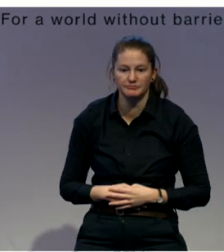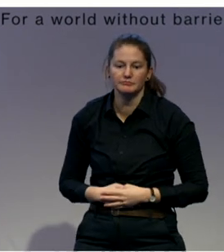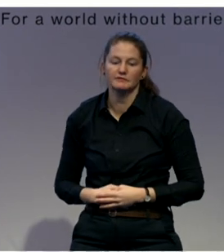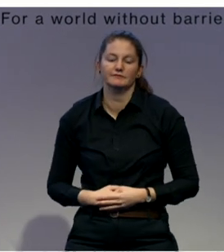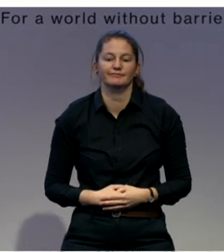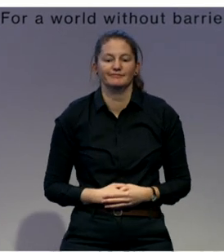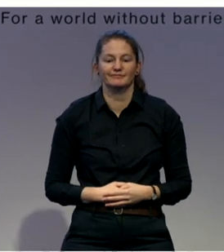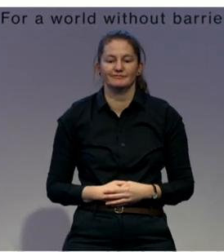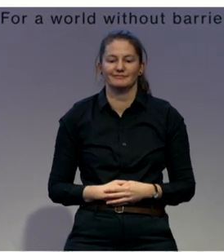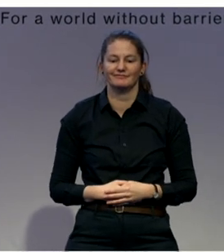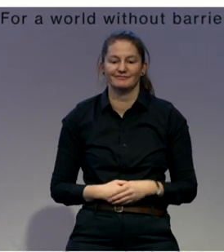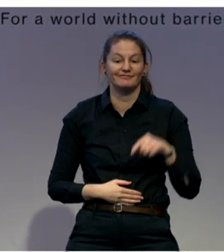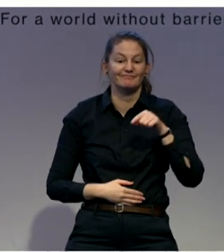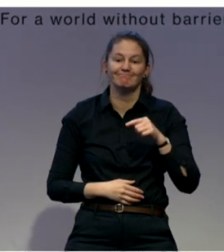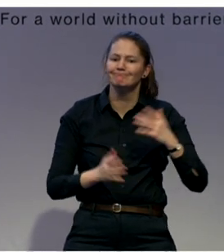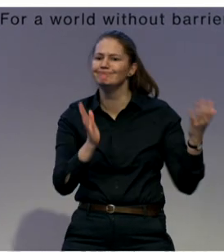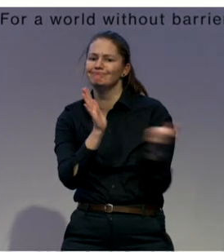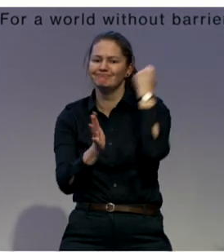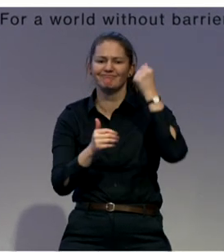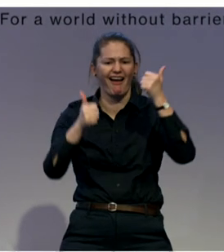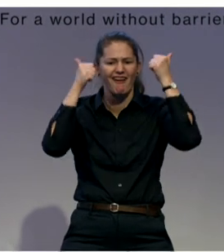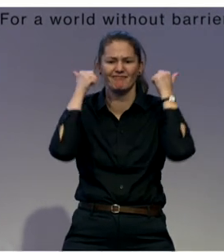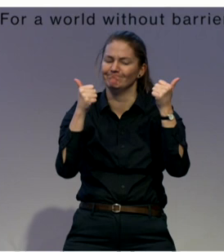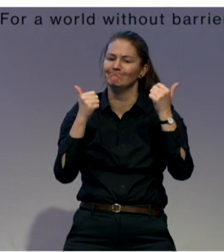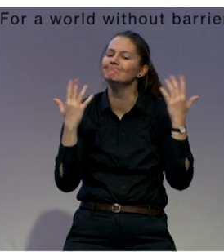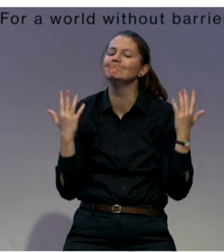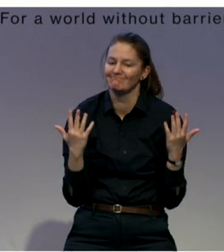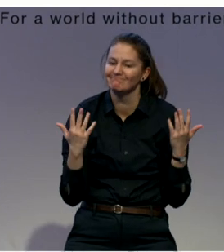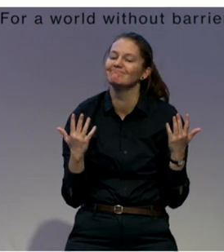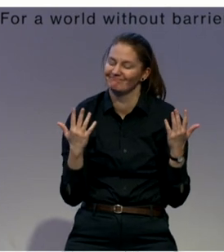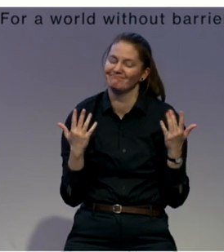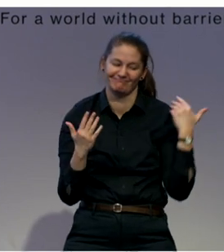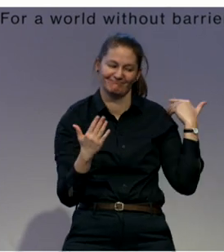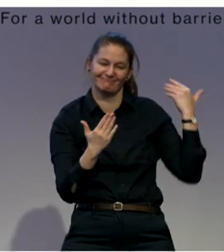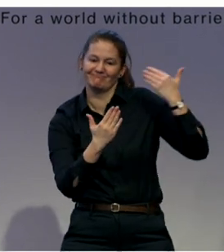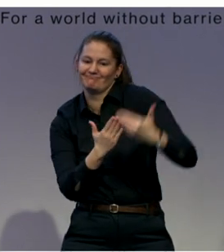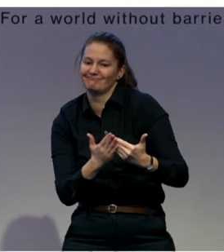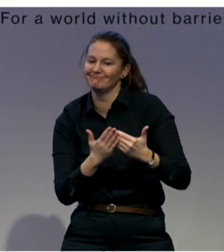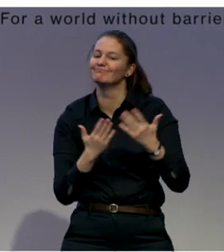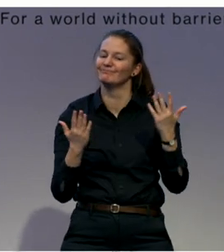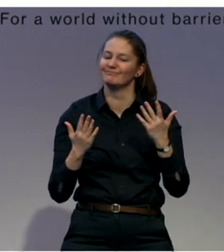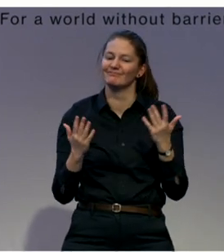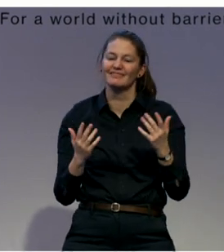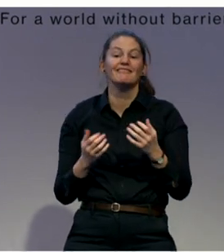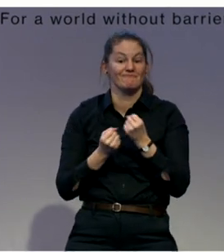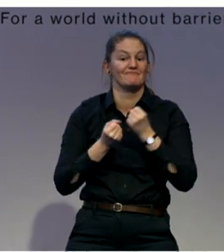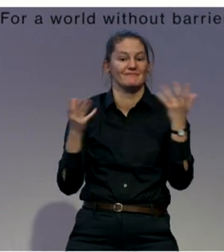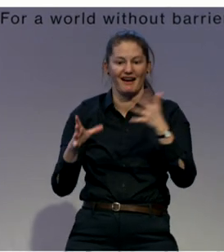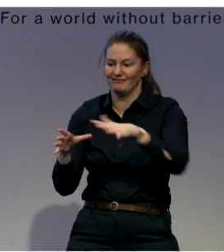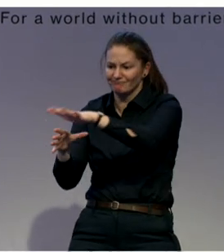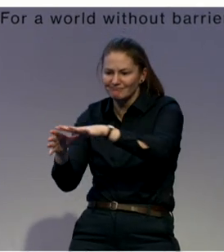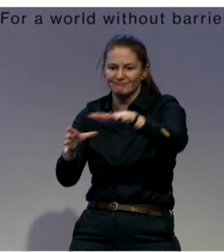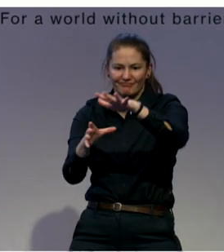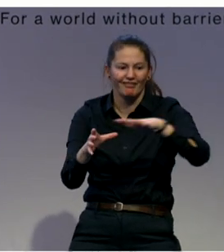that enabled us to have a holistic approach to move forward the DI